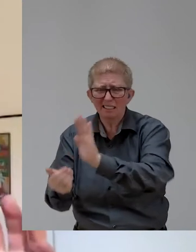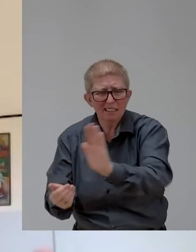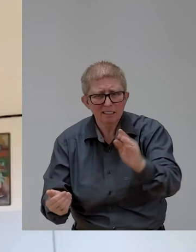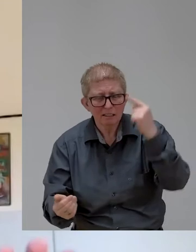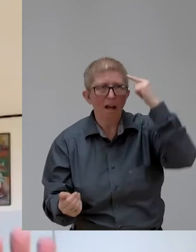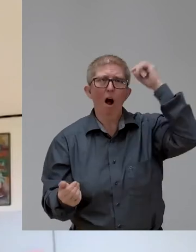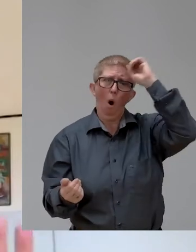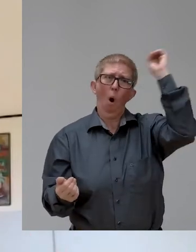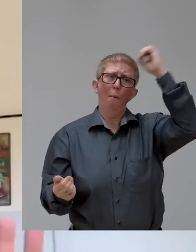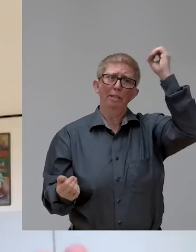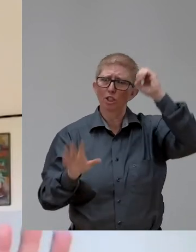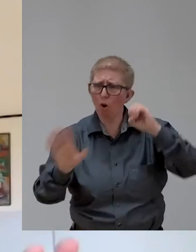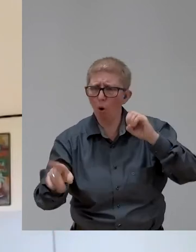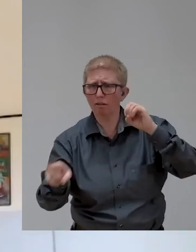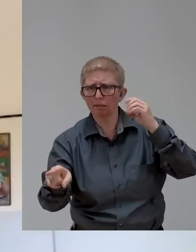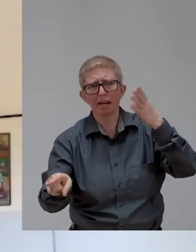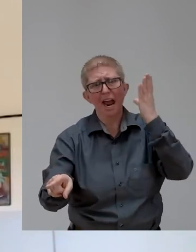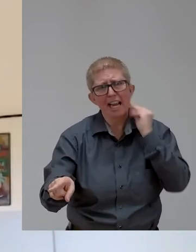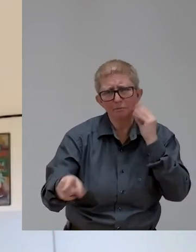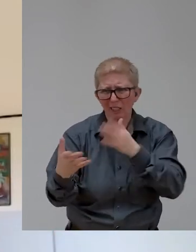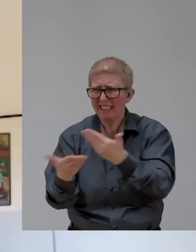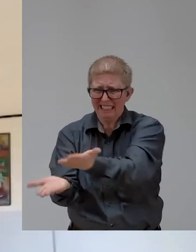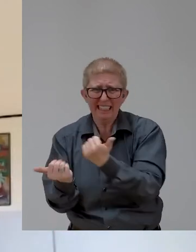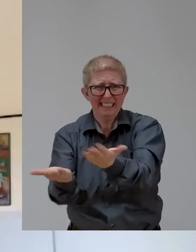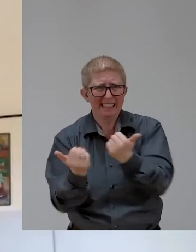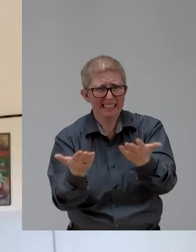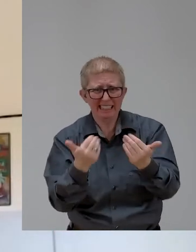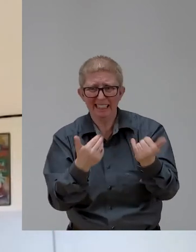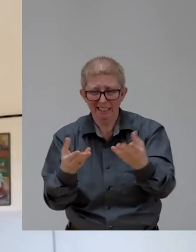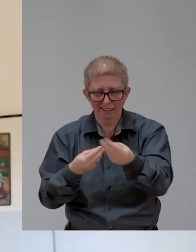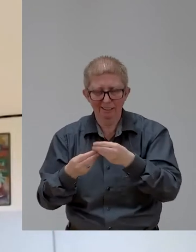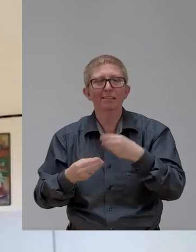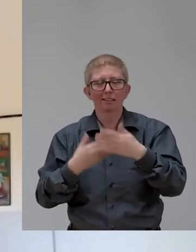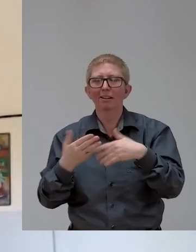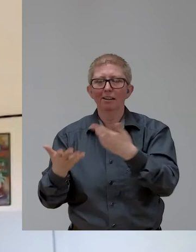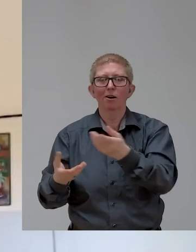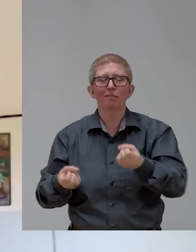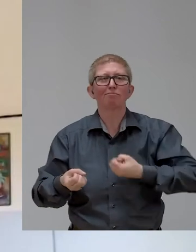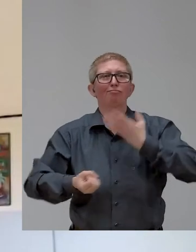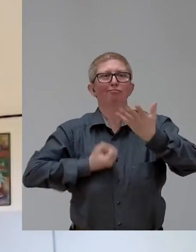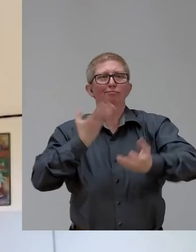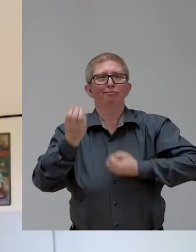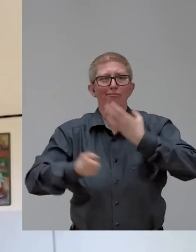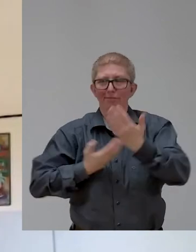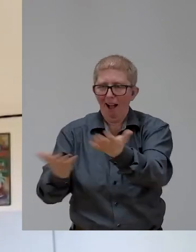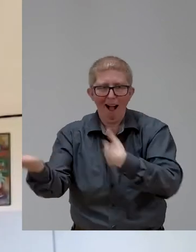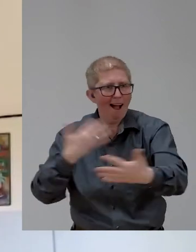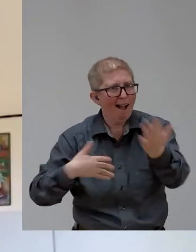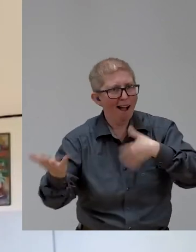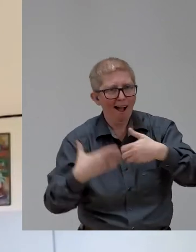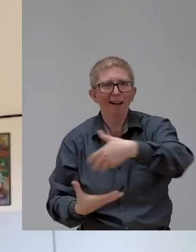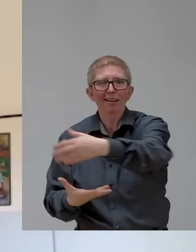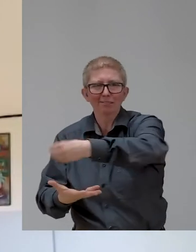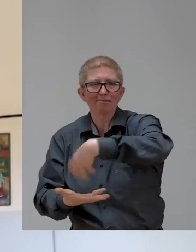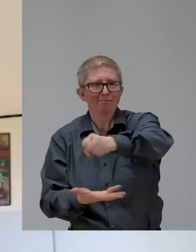And we're starting to see it bubbling up through the organization. But those managers and those people managers around